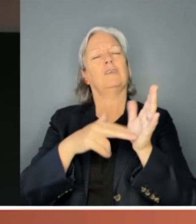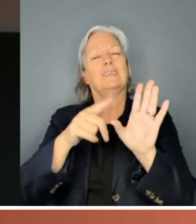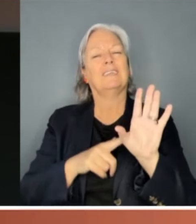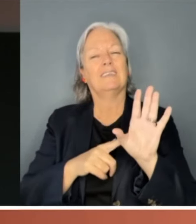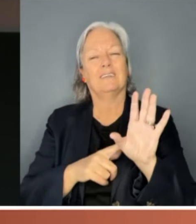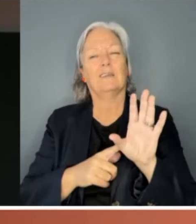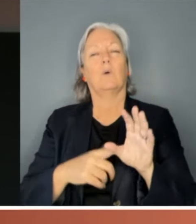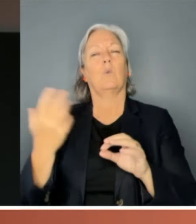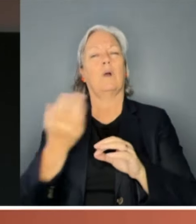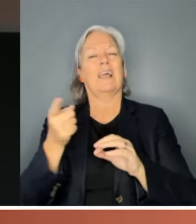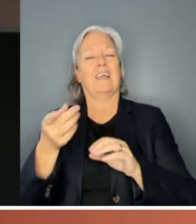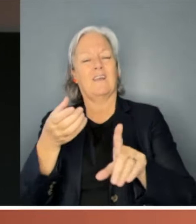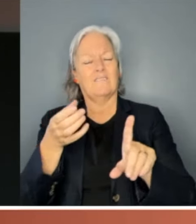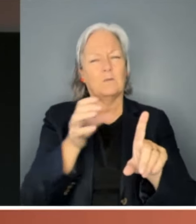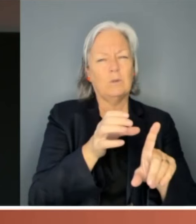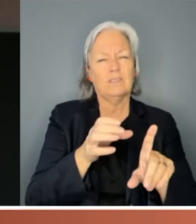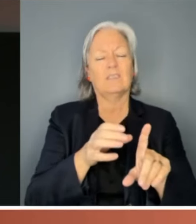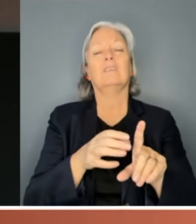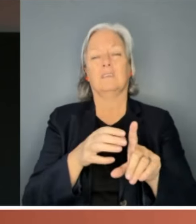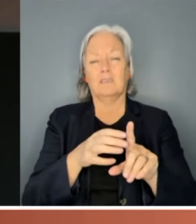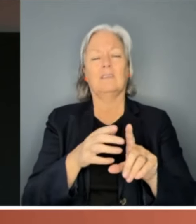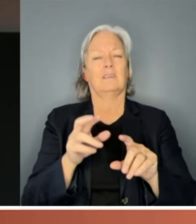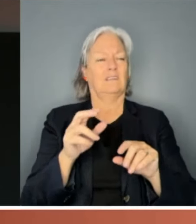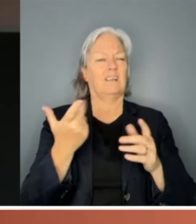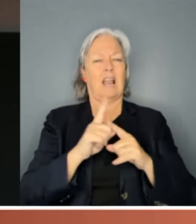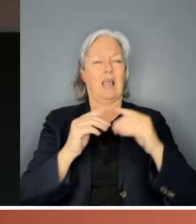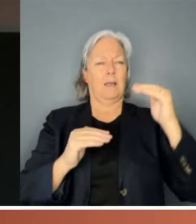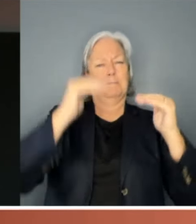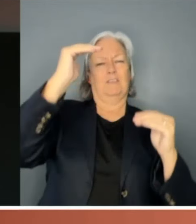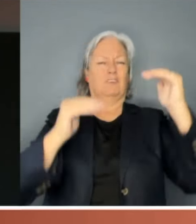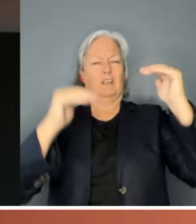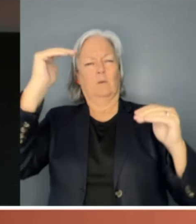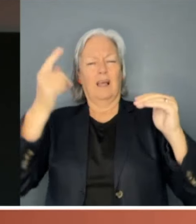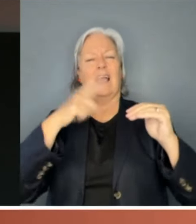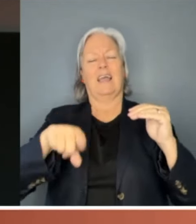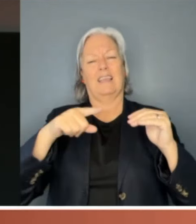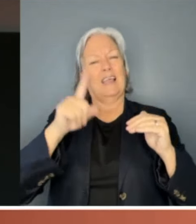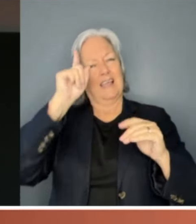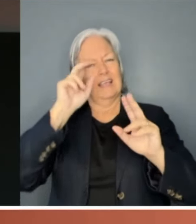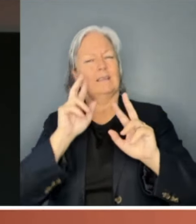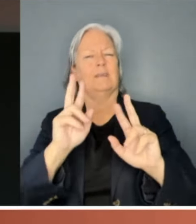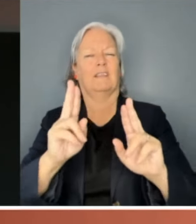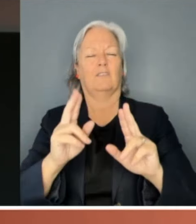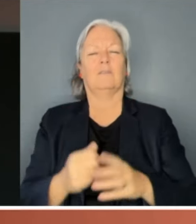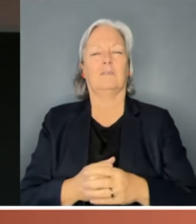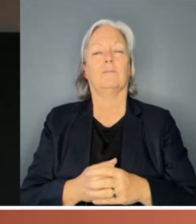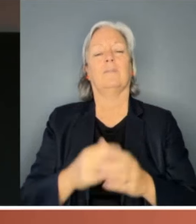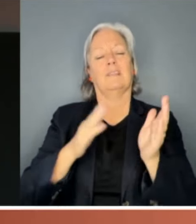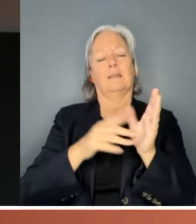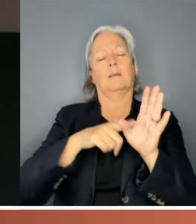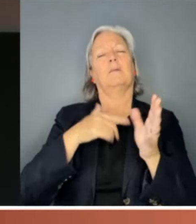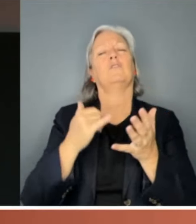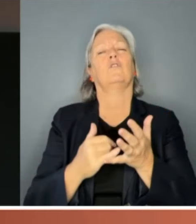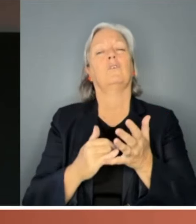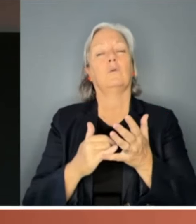the enforcing and policing of patriarchal norms and expectations. Misogyny is the behaviour that kicks